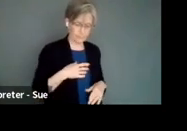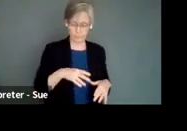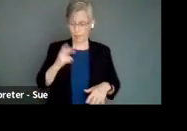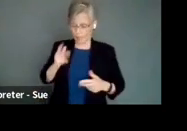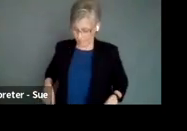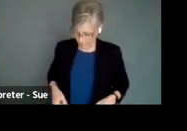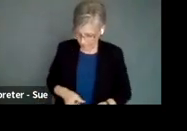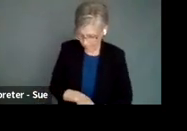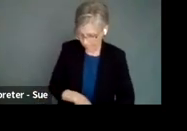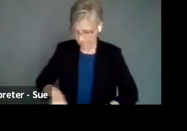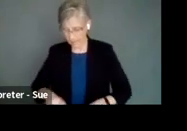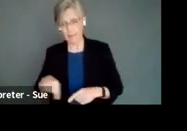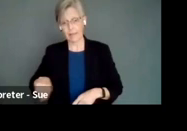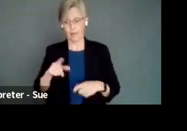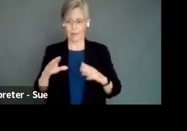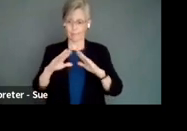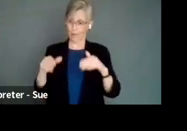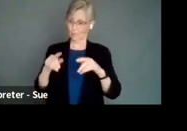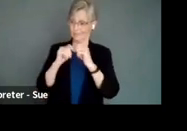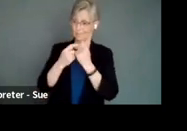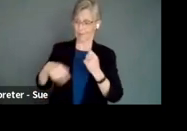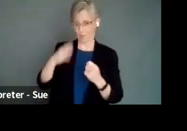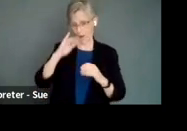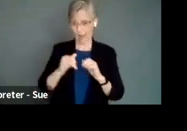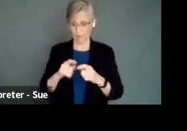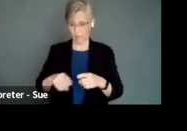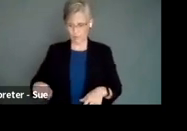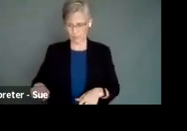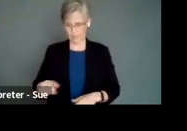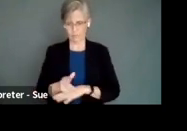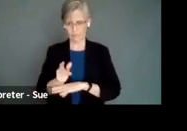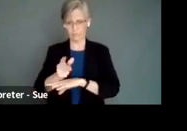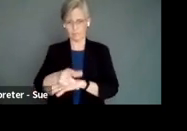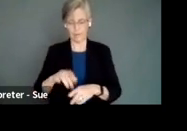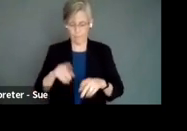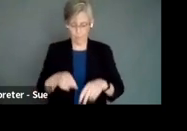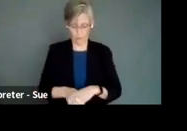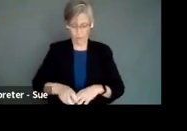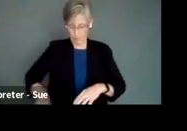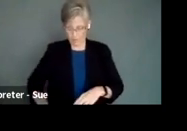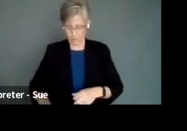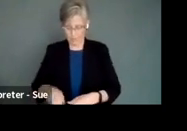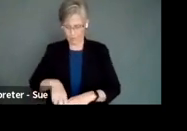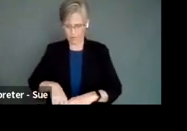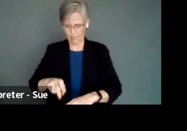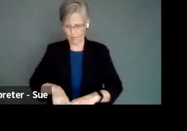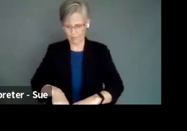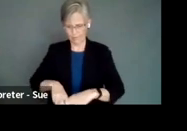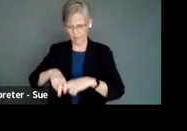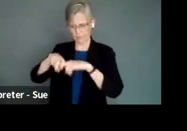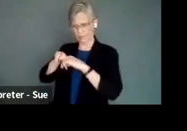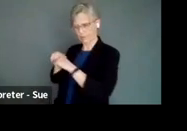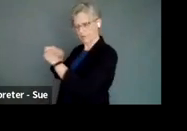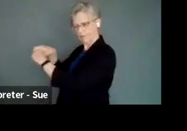front of house team also has to learn how to drive power wheelchairs. So if the person transfers, you have to park their chair somewhere out of the way.